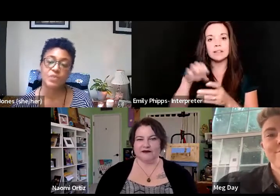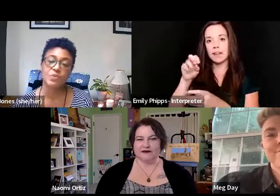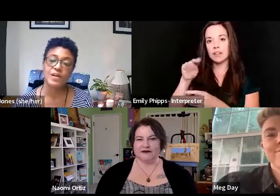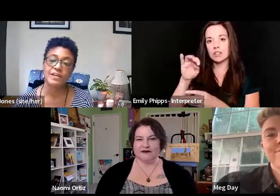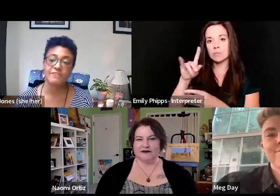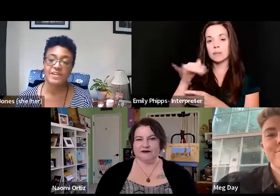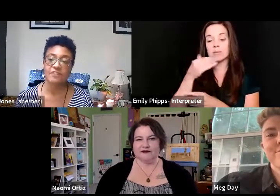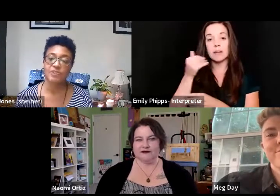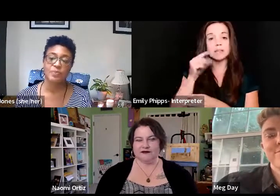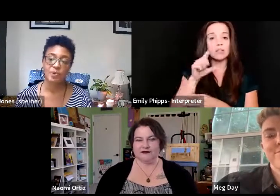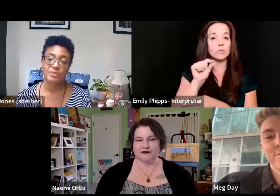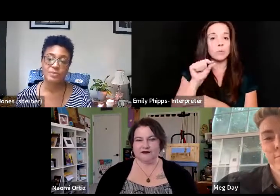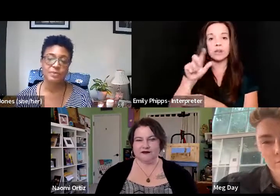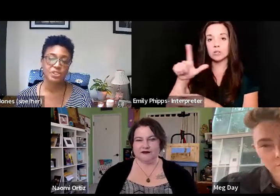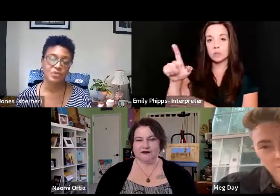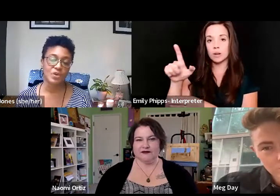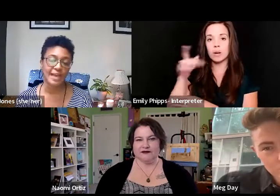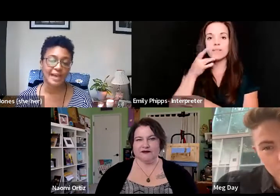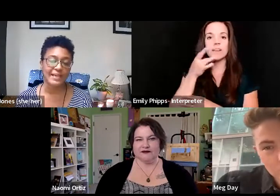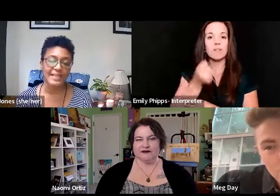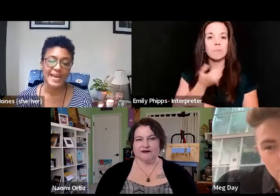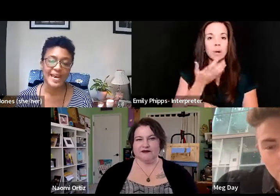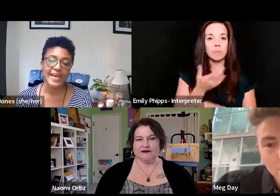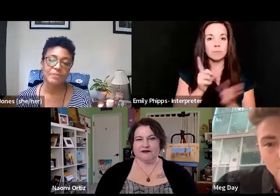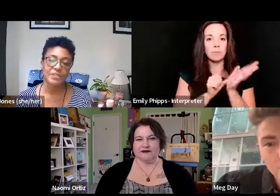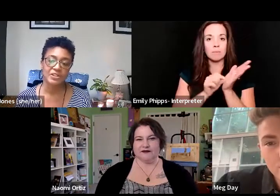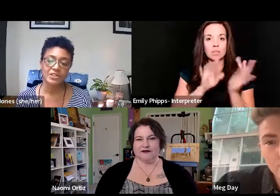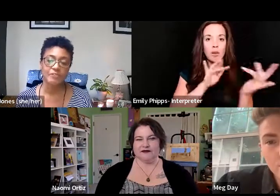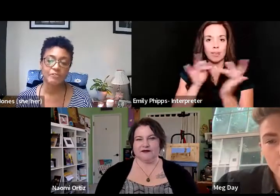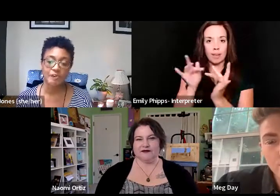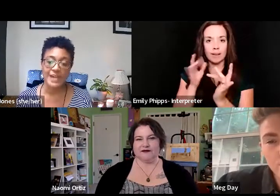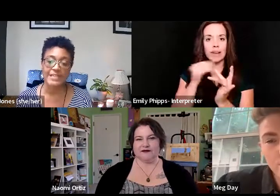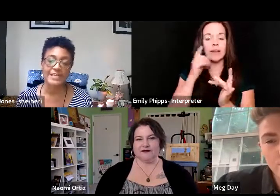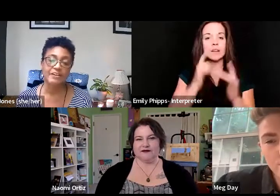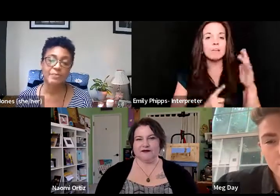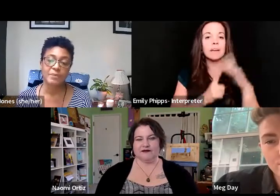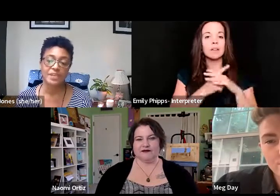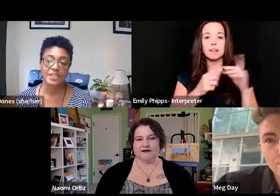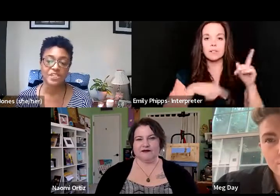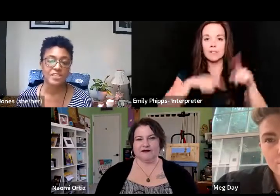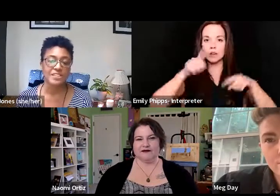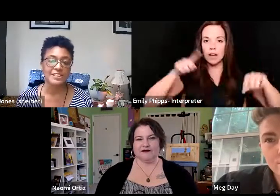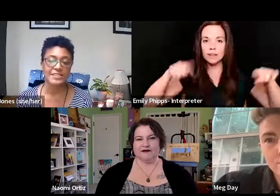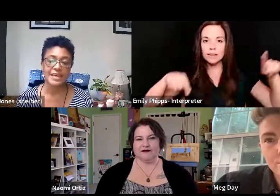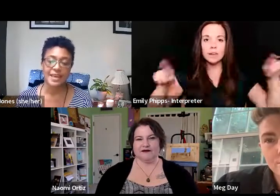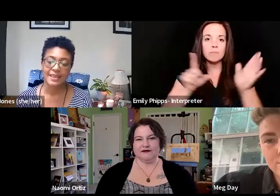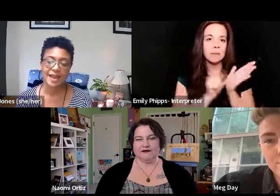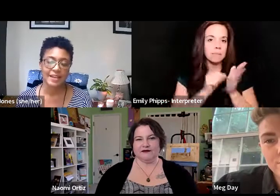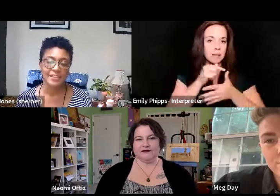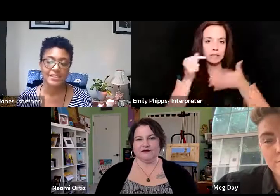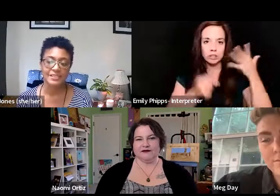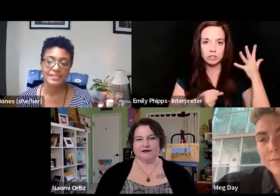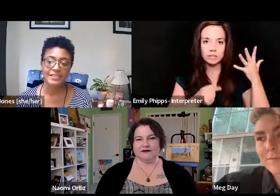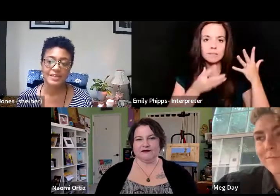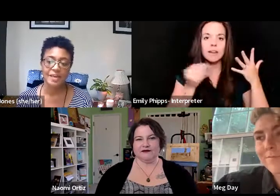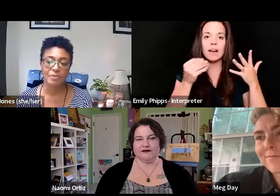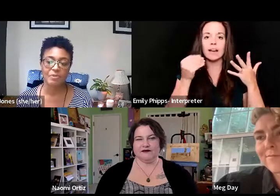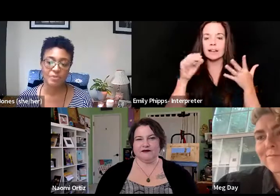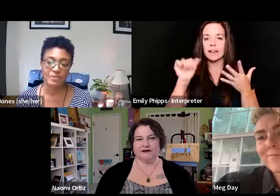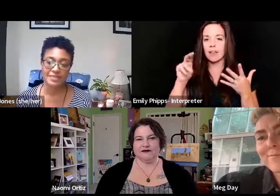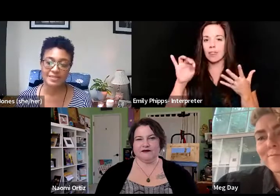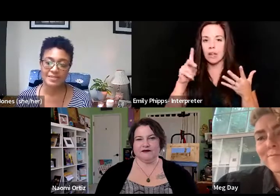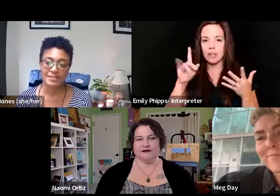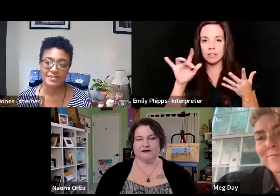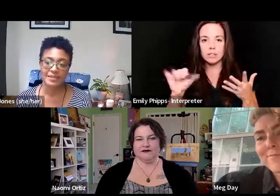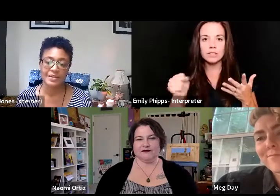2021 favorite poems published online and appear in a variety of publications, anthologies and